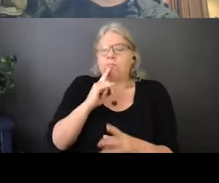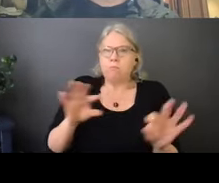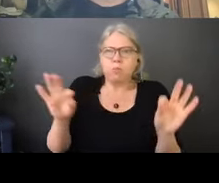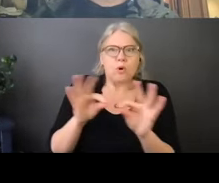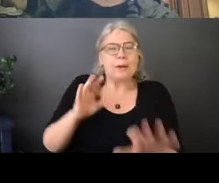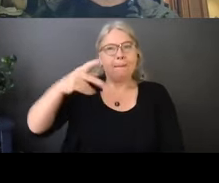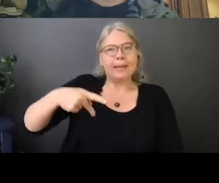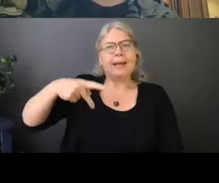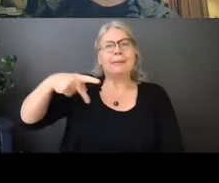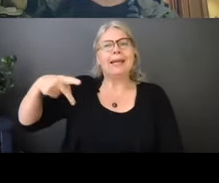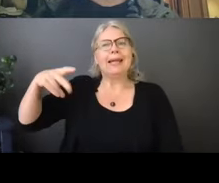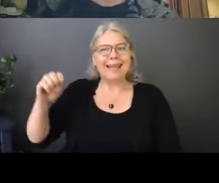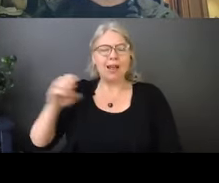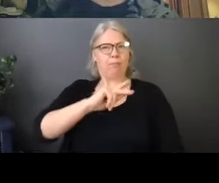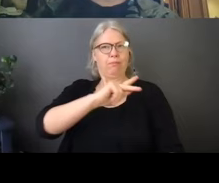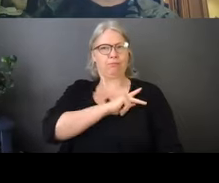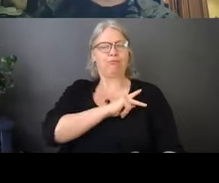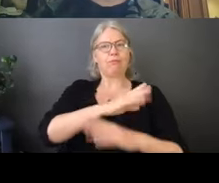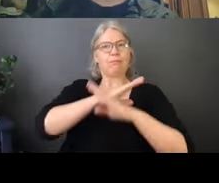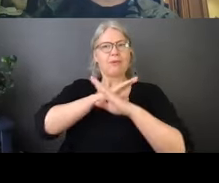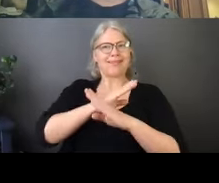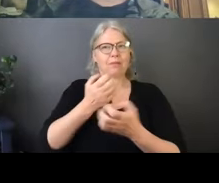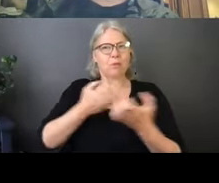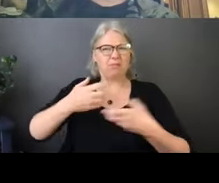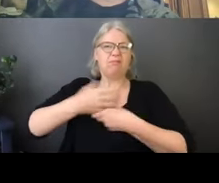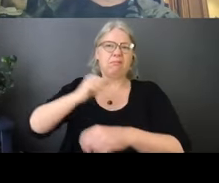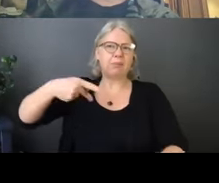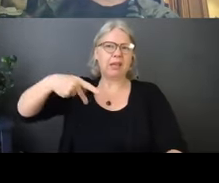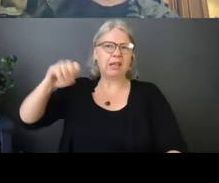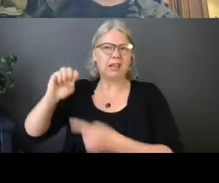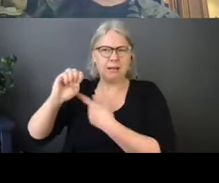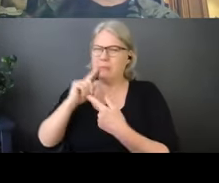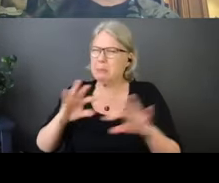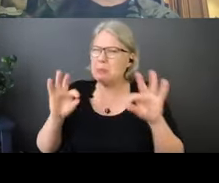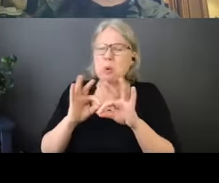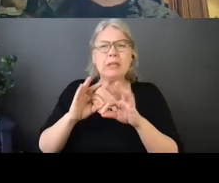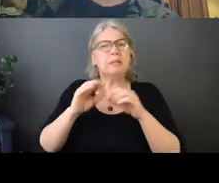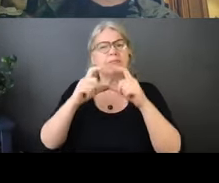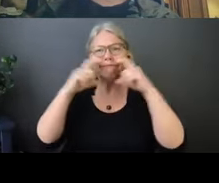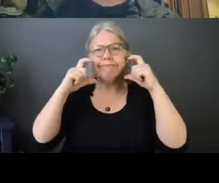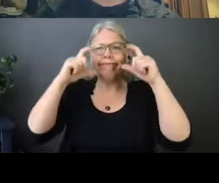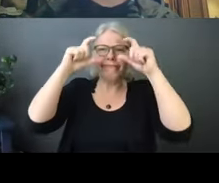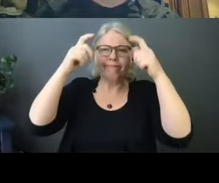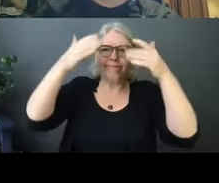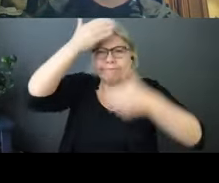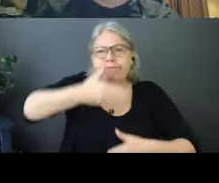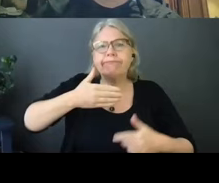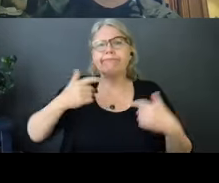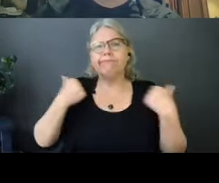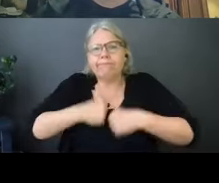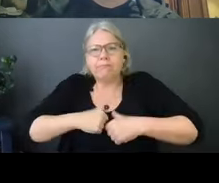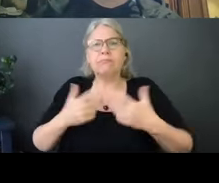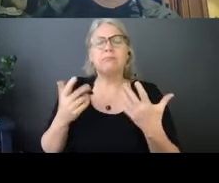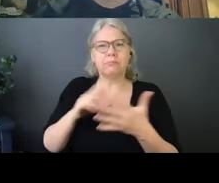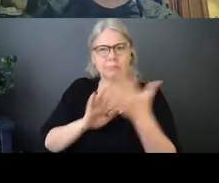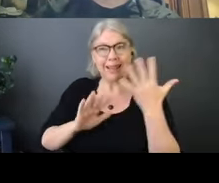or PPE for short, and the different types of PPE and how to use it properly. Then we'll